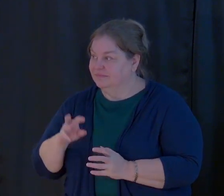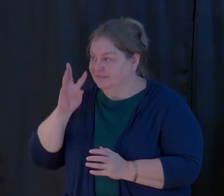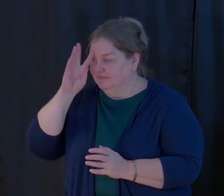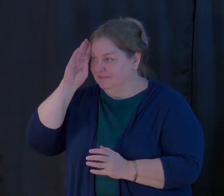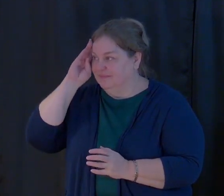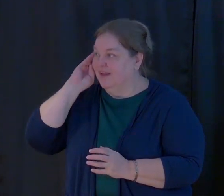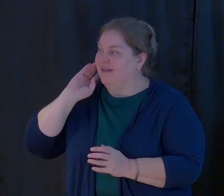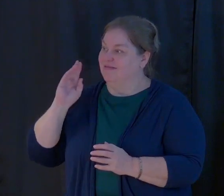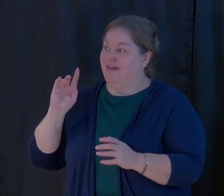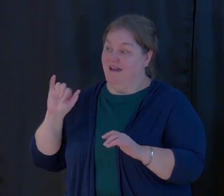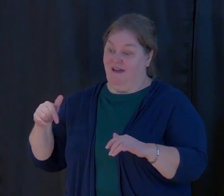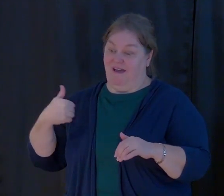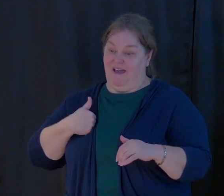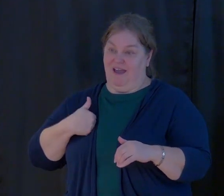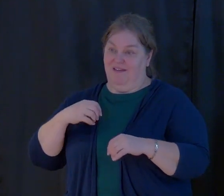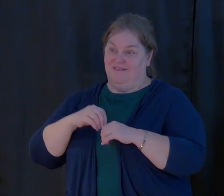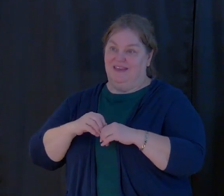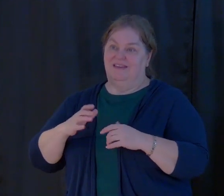life.